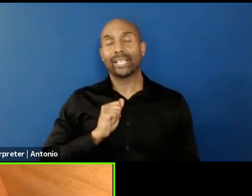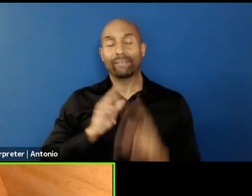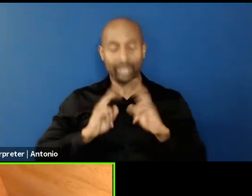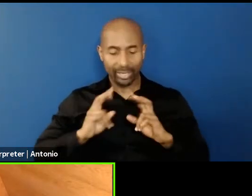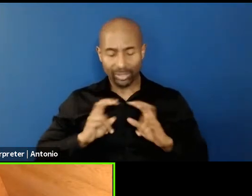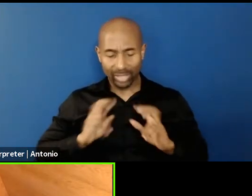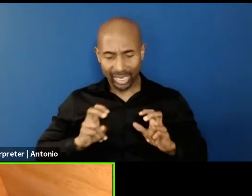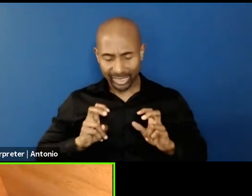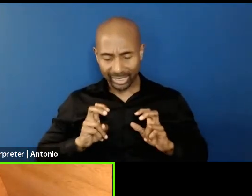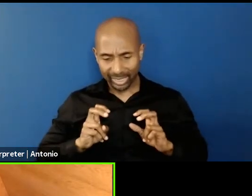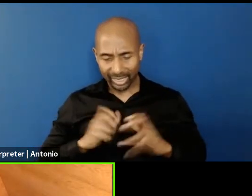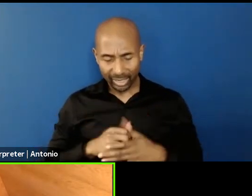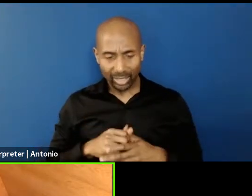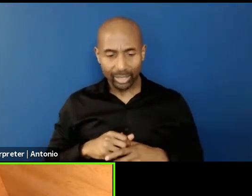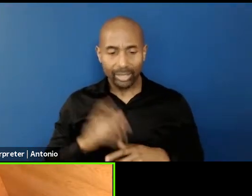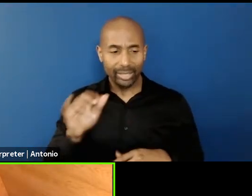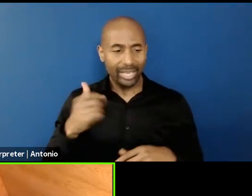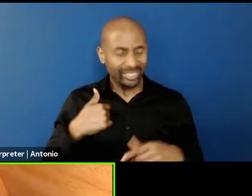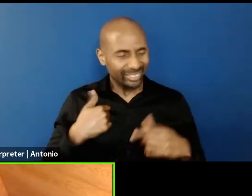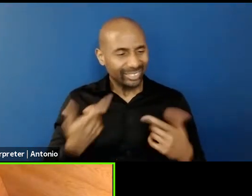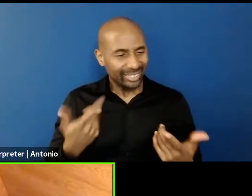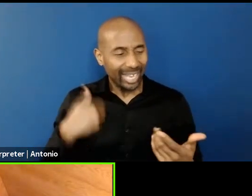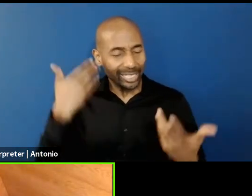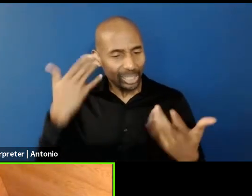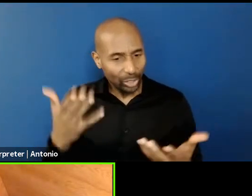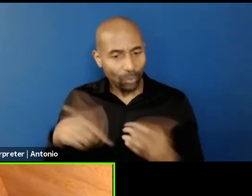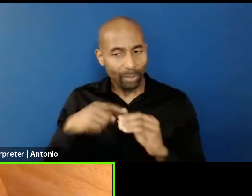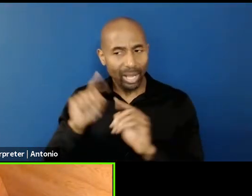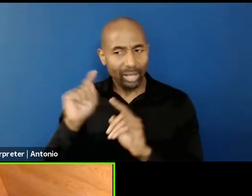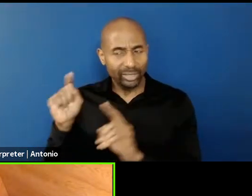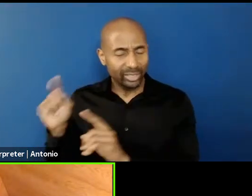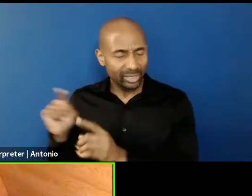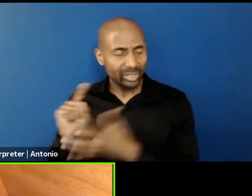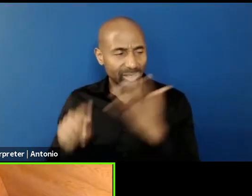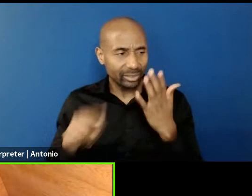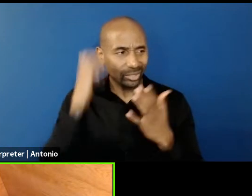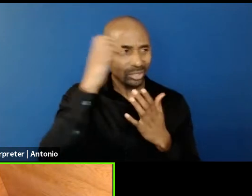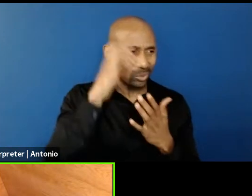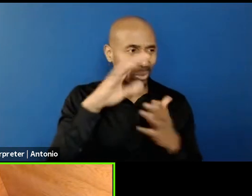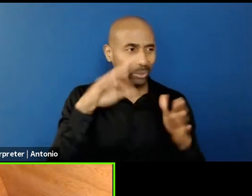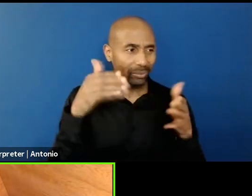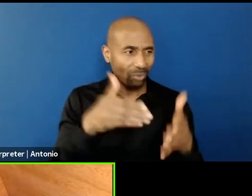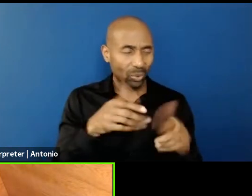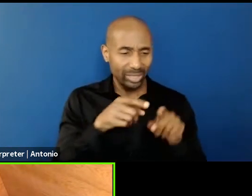been about my own Eurocentric upbringing and understanding that a little bit better.